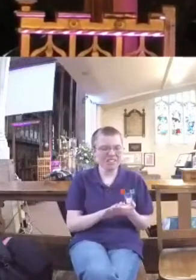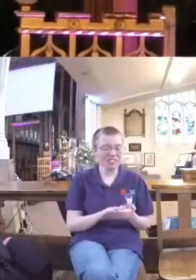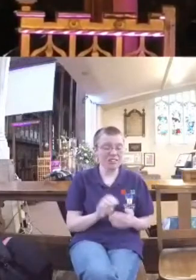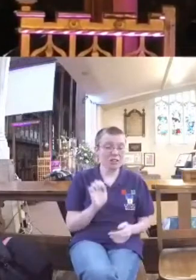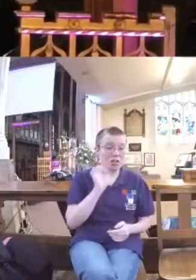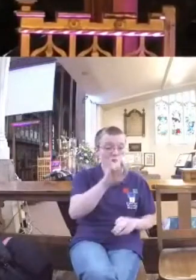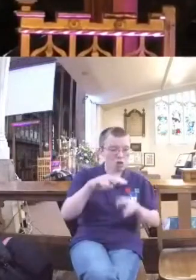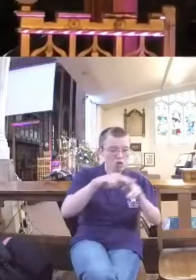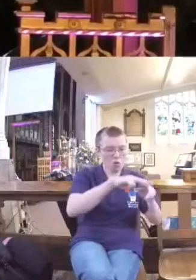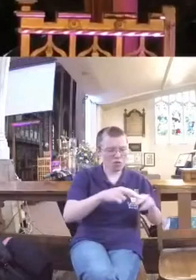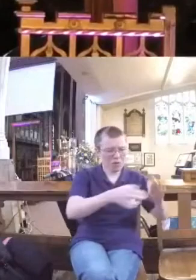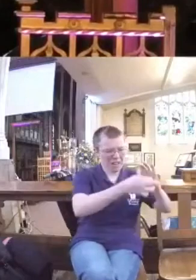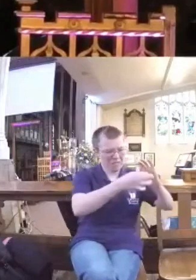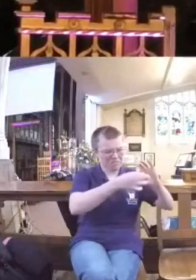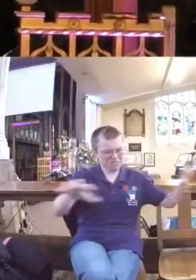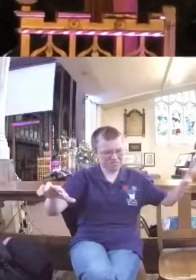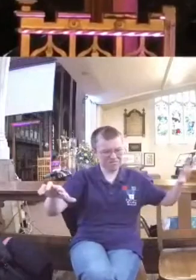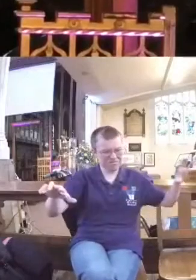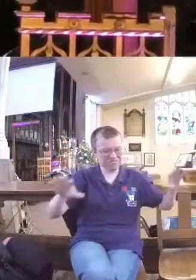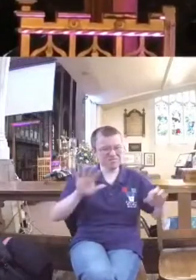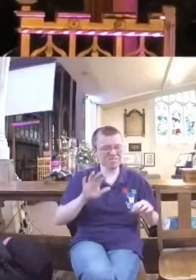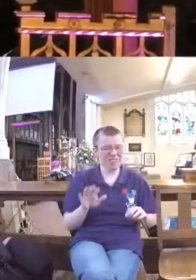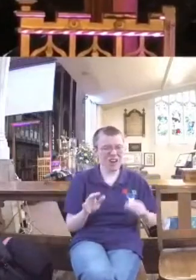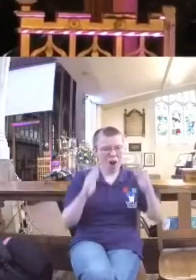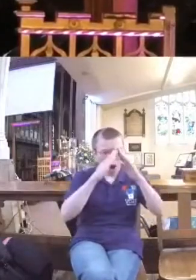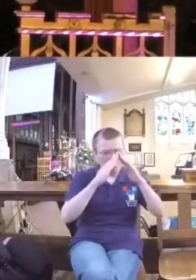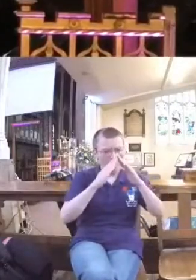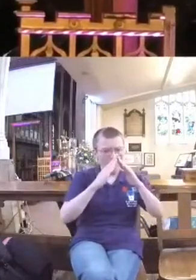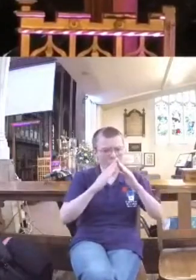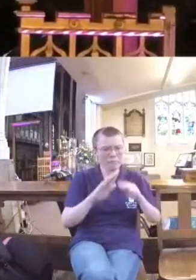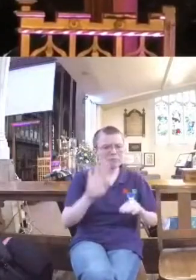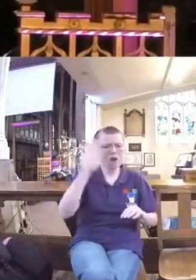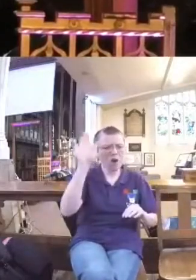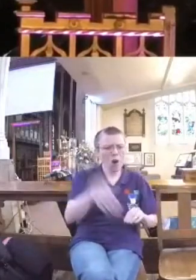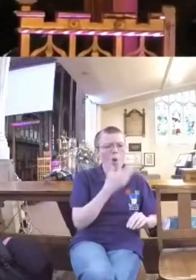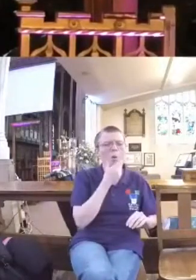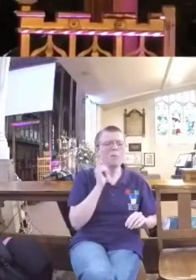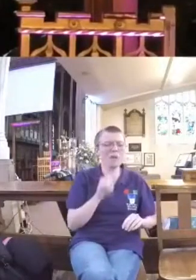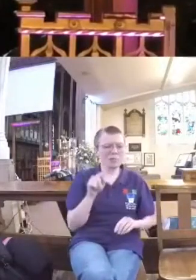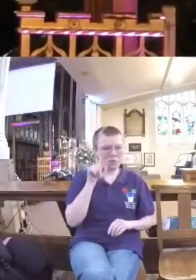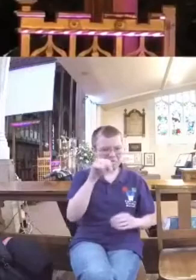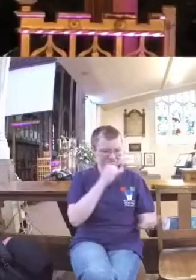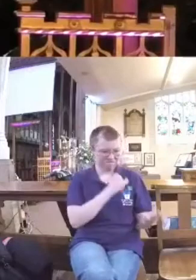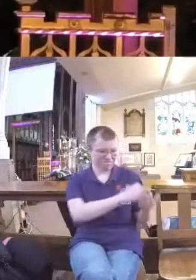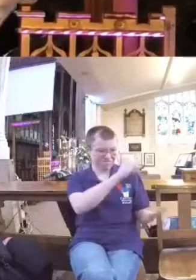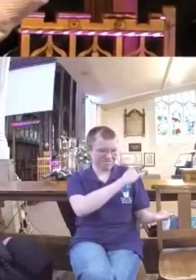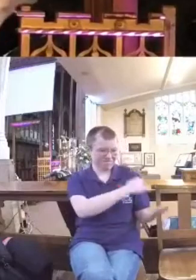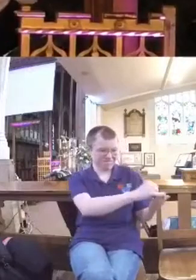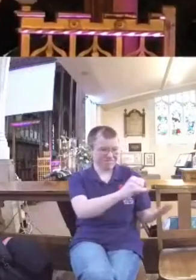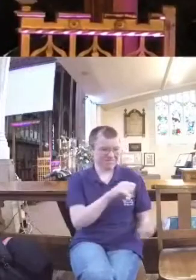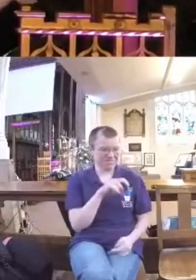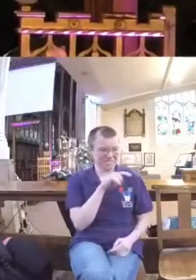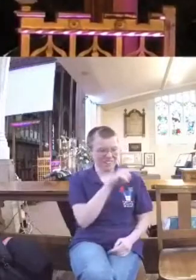spouse, family, home, the blessing and well-being of everyone else you knew and loved. You were